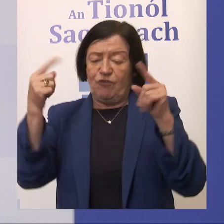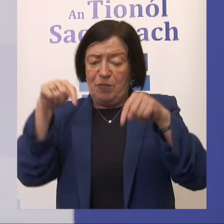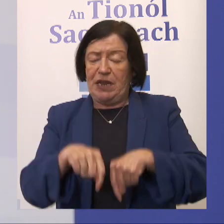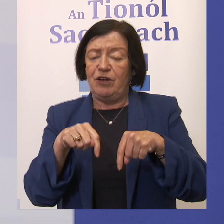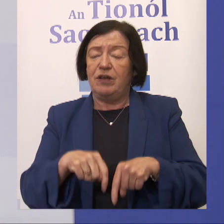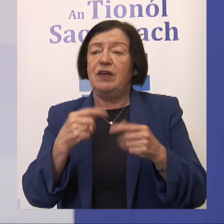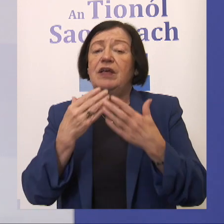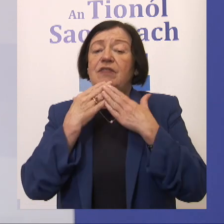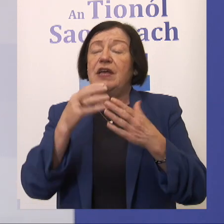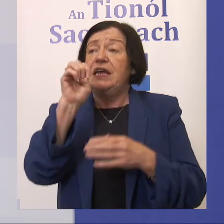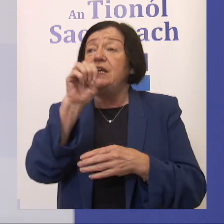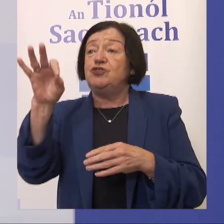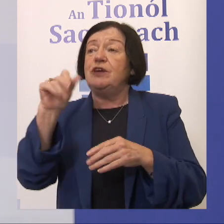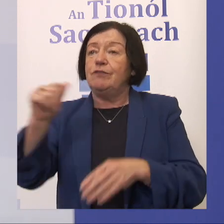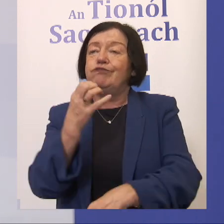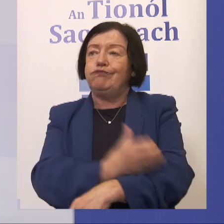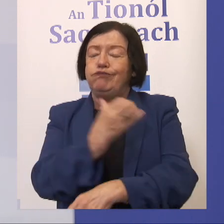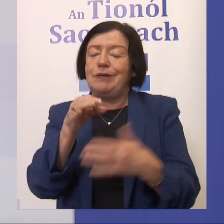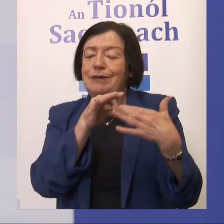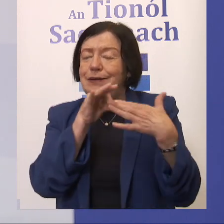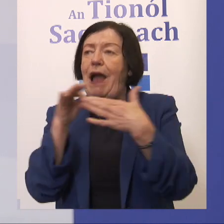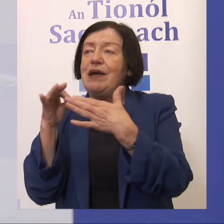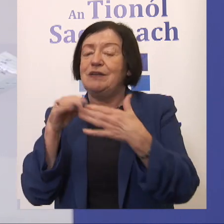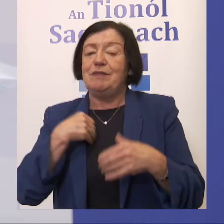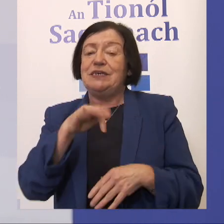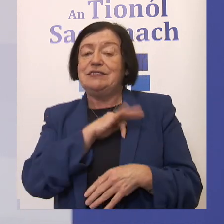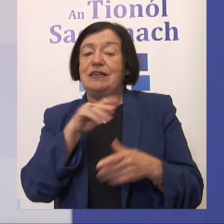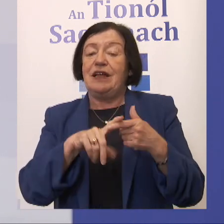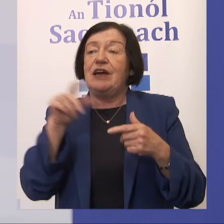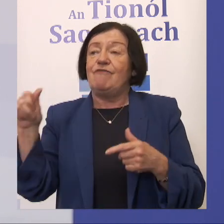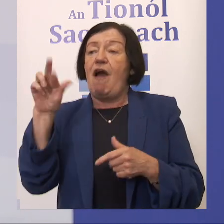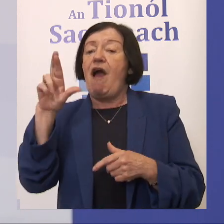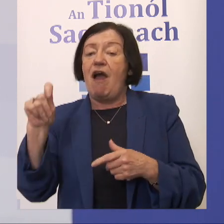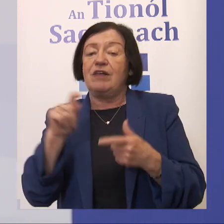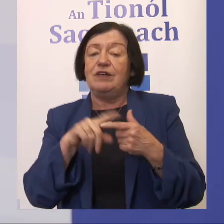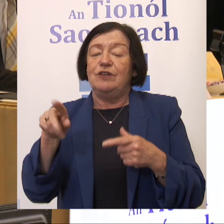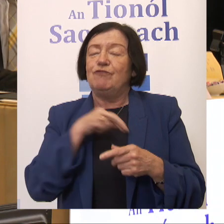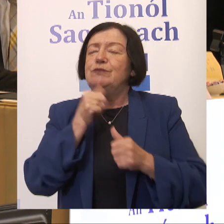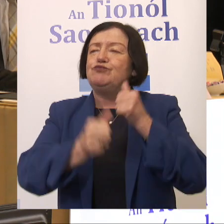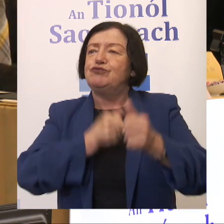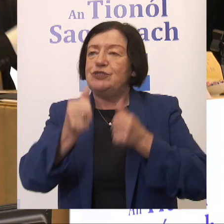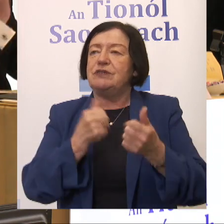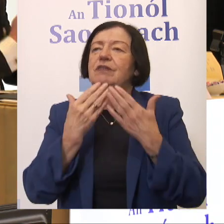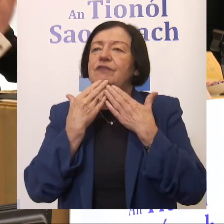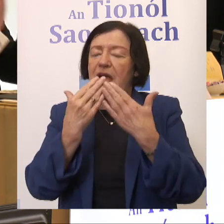us. And thank you for the EAG for your continual guidance for myself and for Art. It's really appreciated. rae mila maugat.